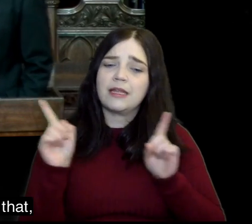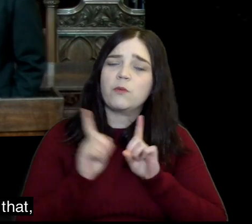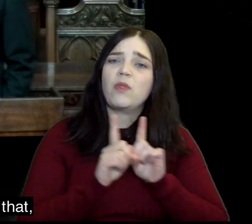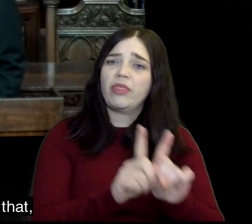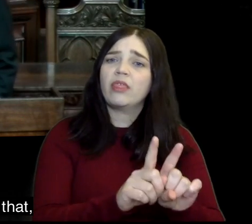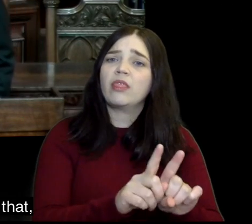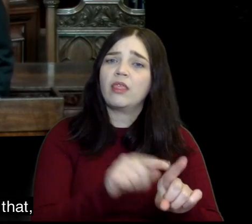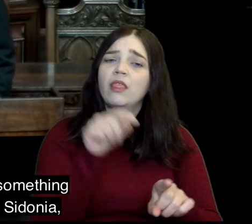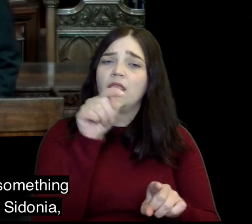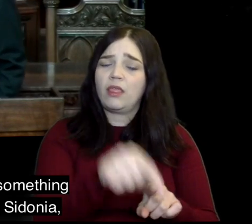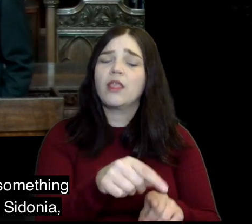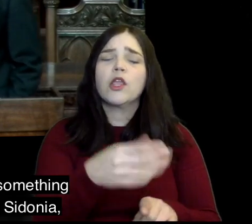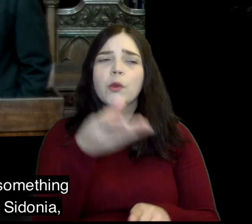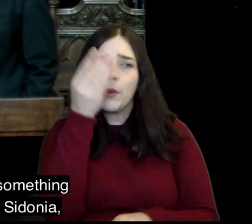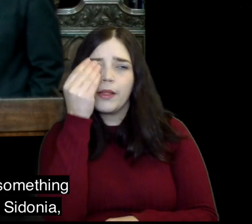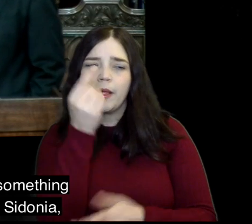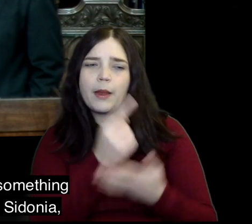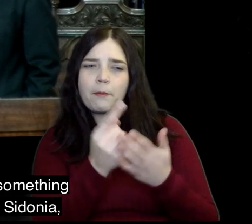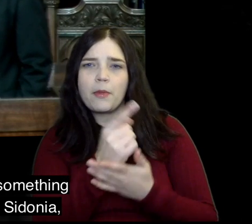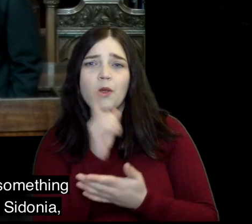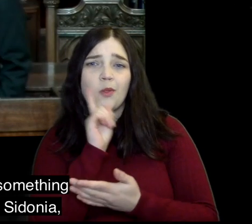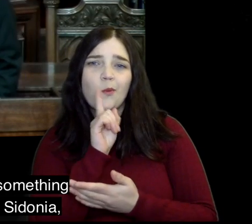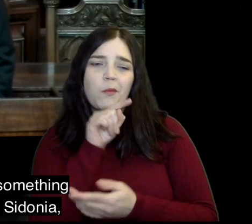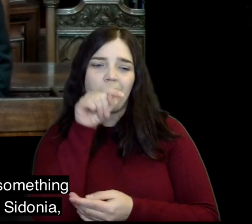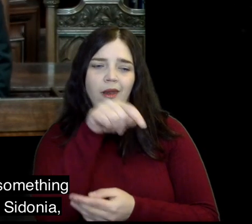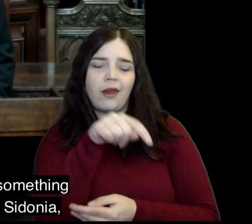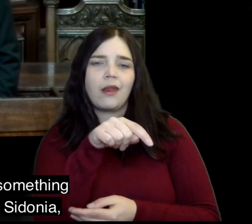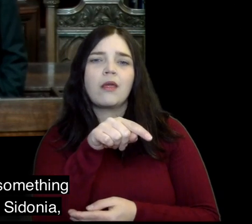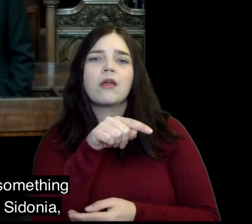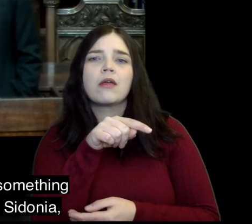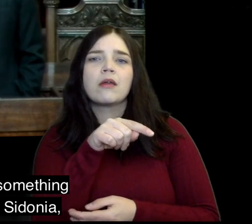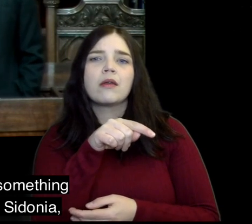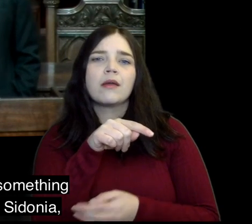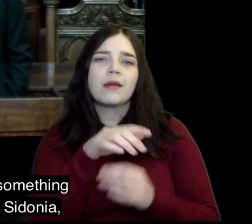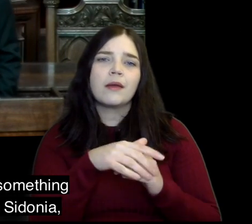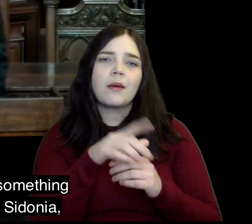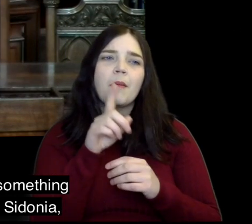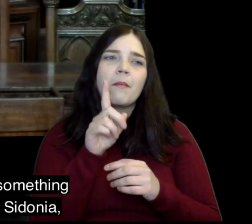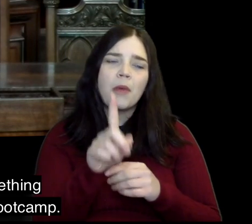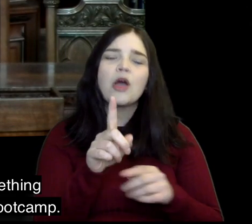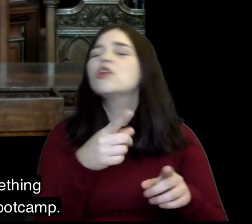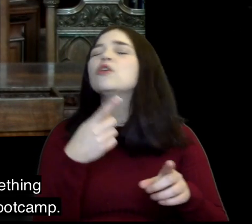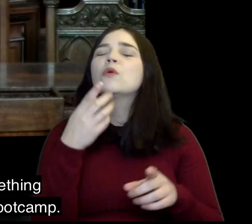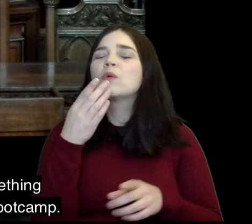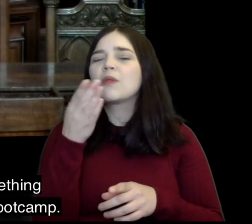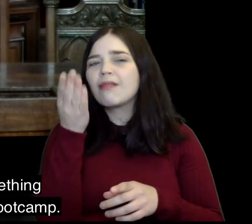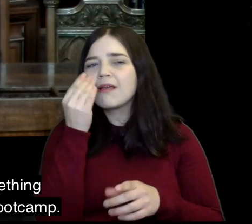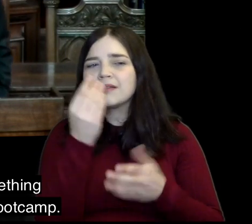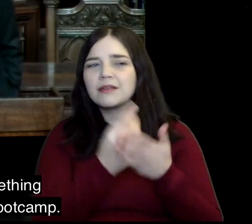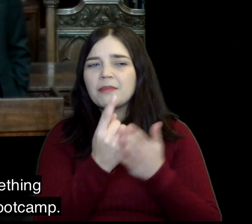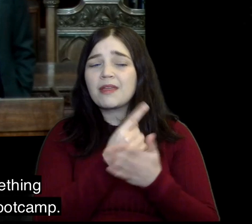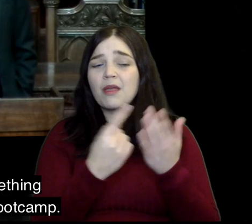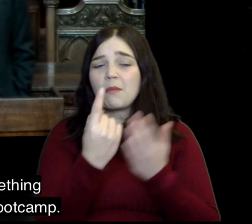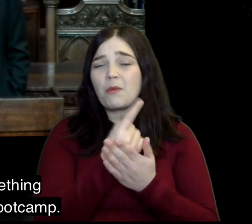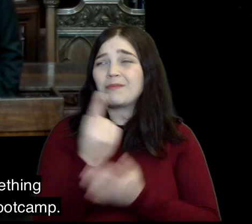poverty stand with her and as you do that you'll learn not just something about women from Sidonia